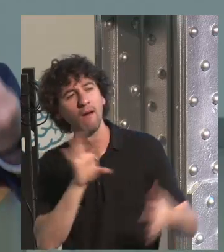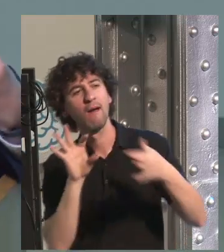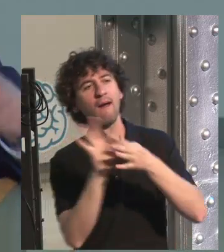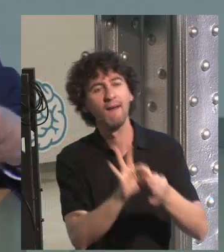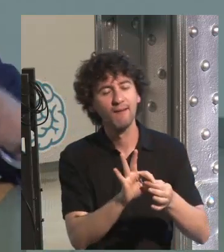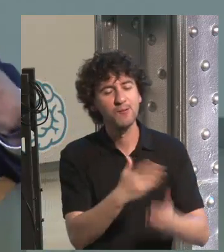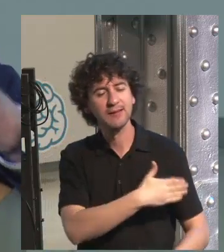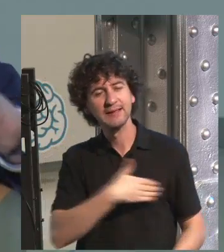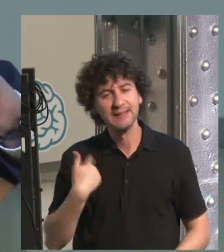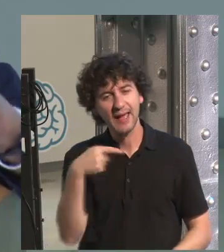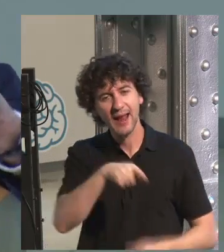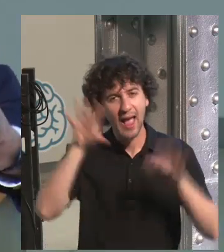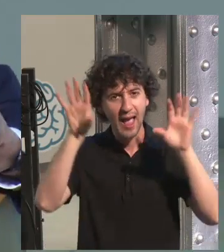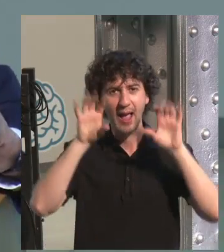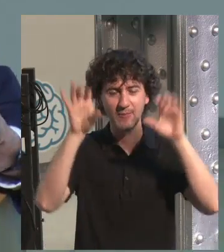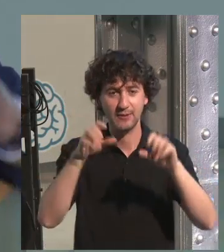Raise curiosity.